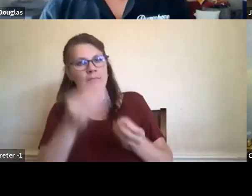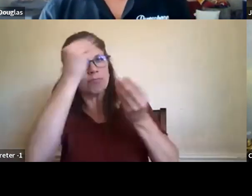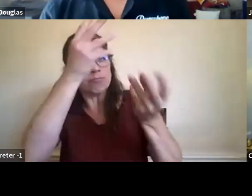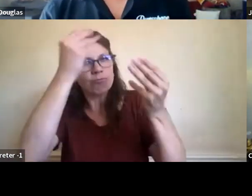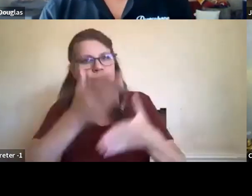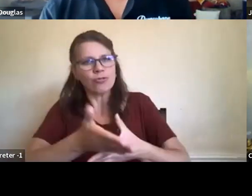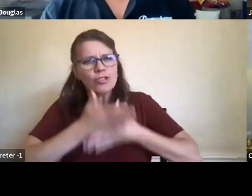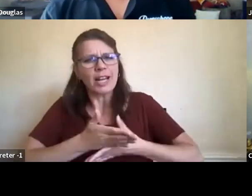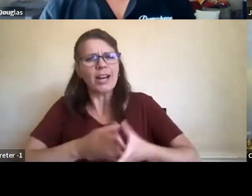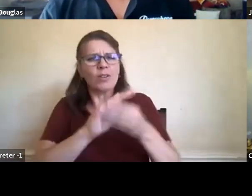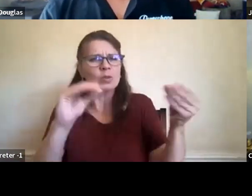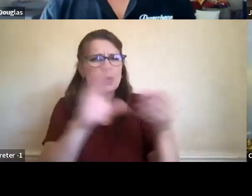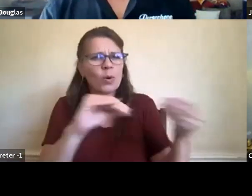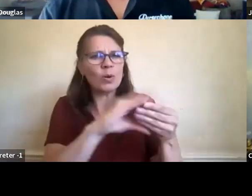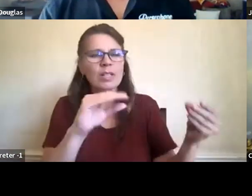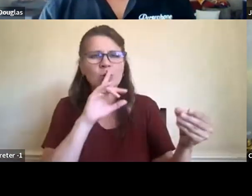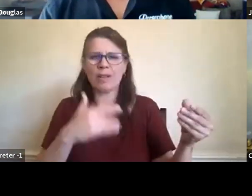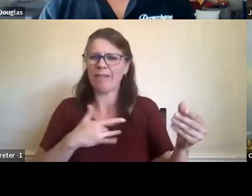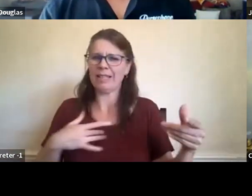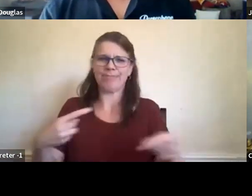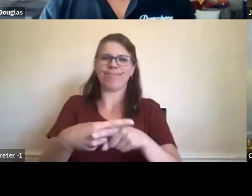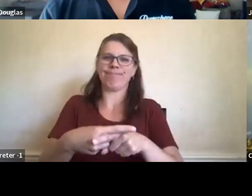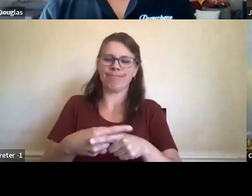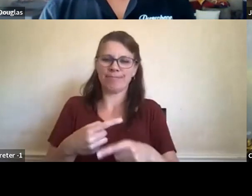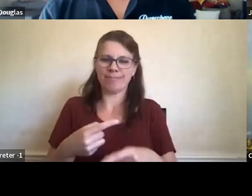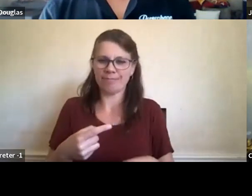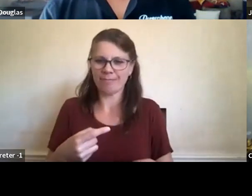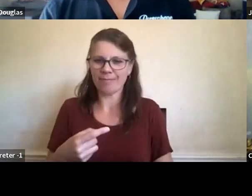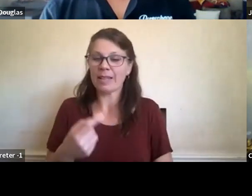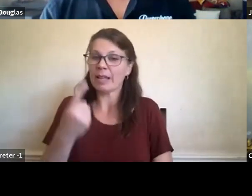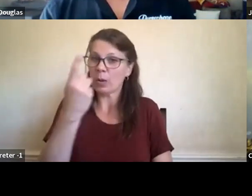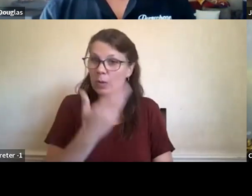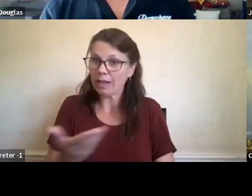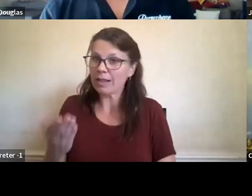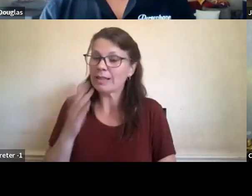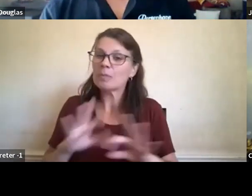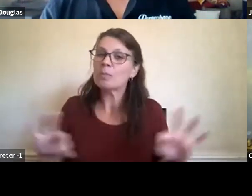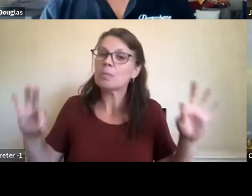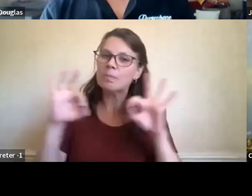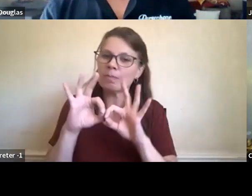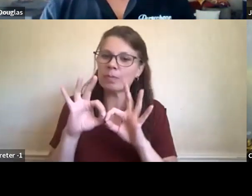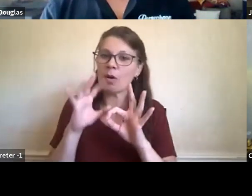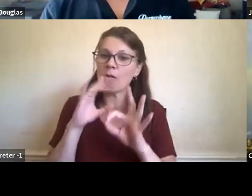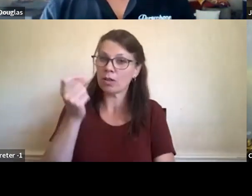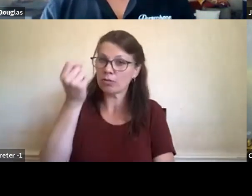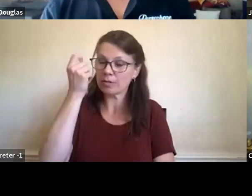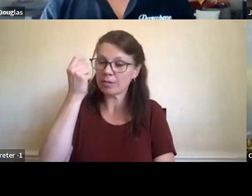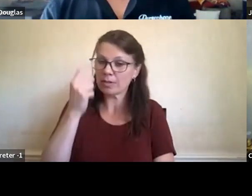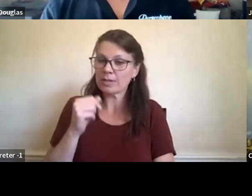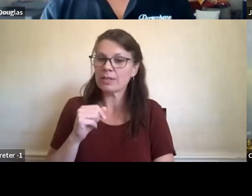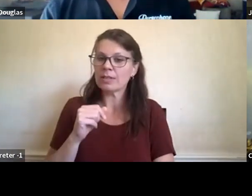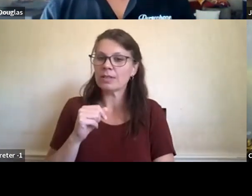ways. And, um, one of the, the gifts of insight and understanding is, um, the